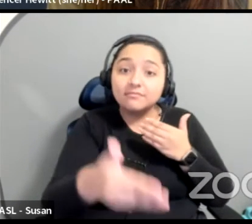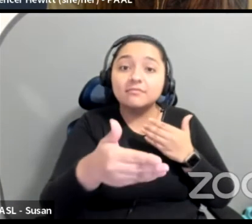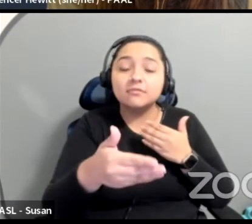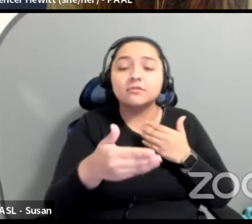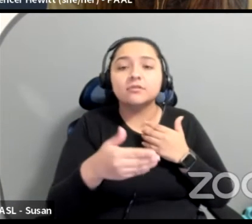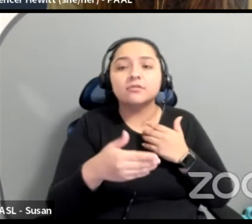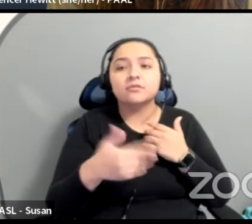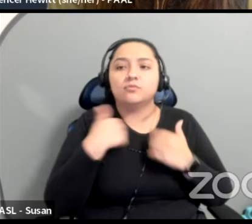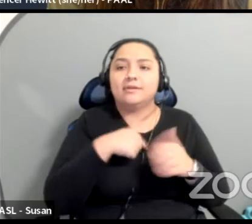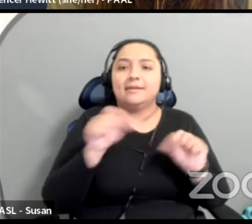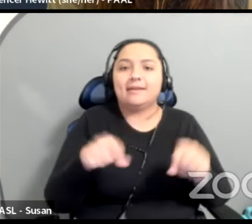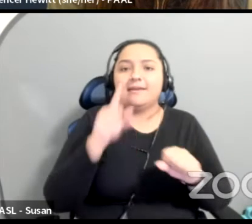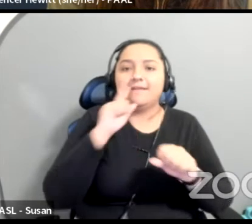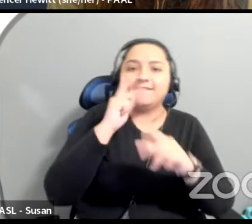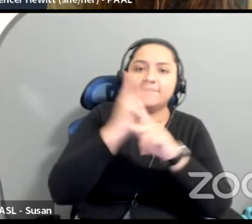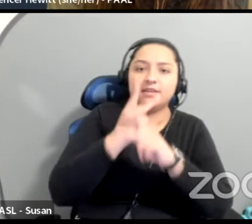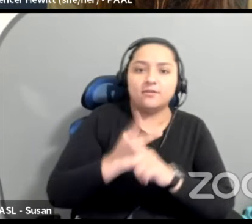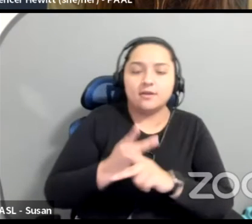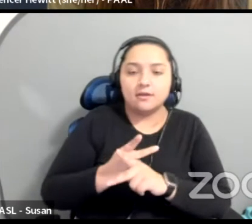ways to figure this out.